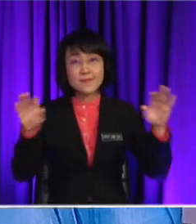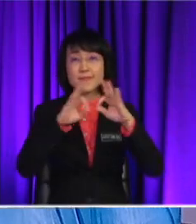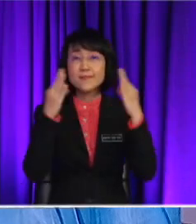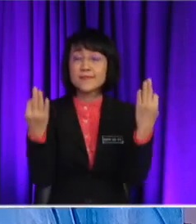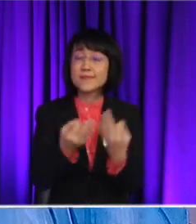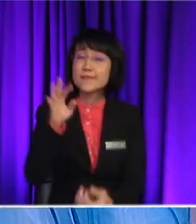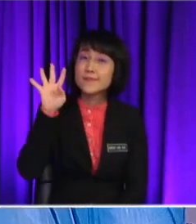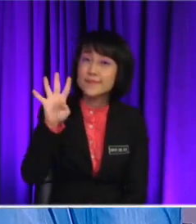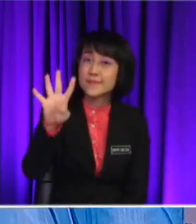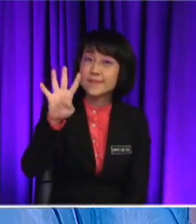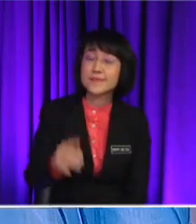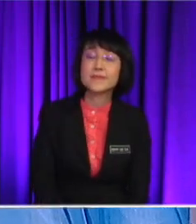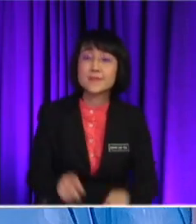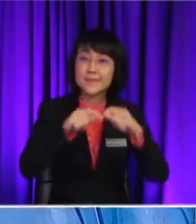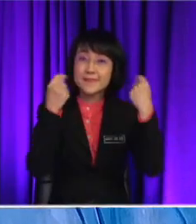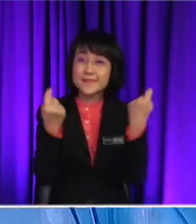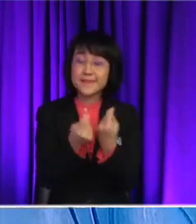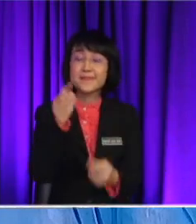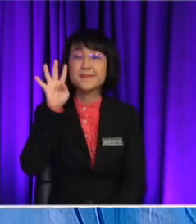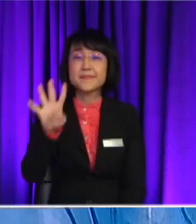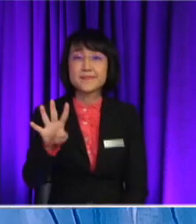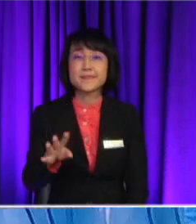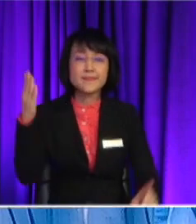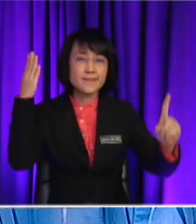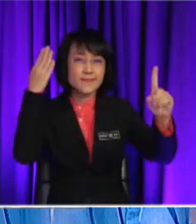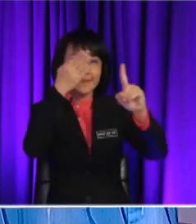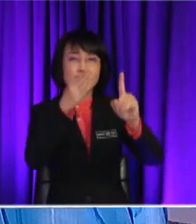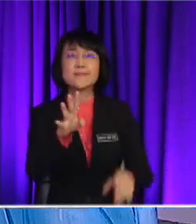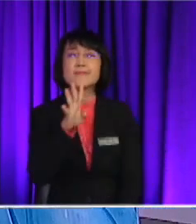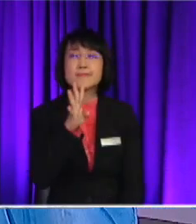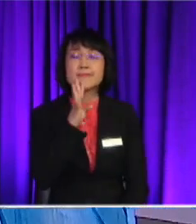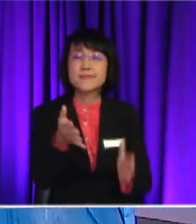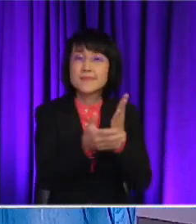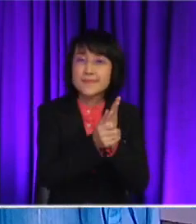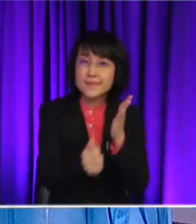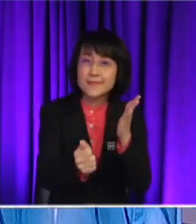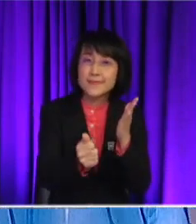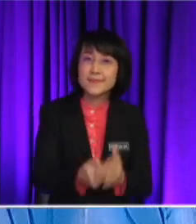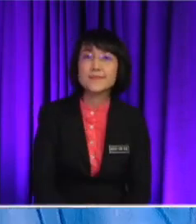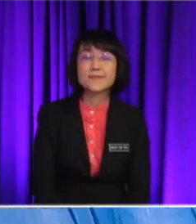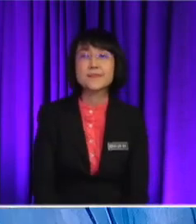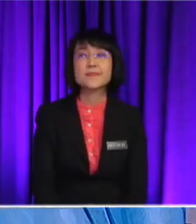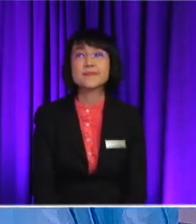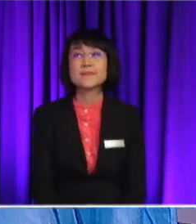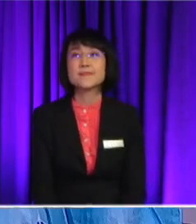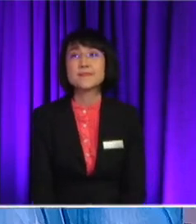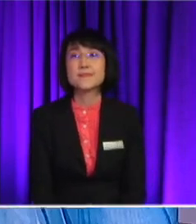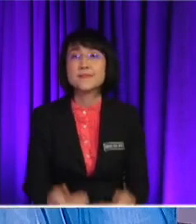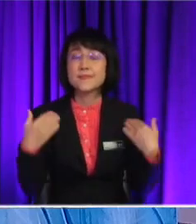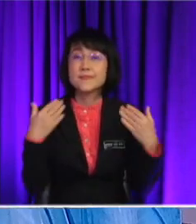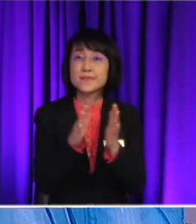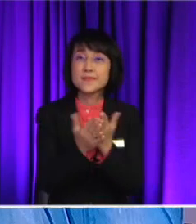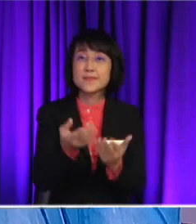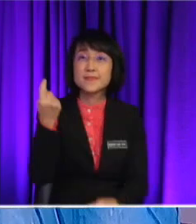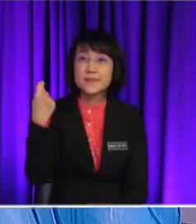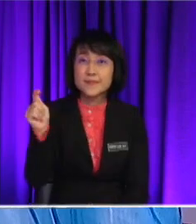we are going to target speaking skills today, alright? Okay let's see Okay if you have your textbook with you,